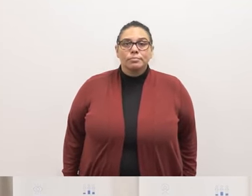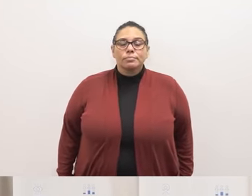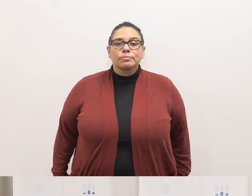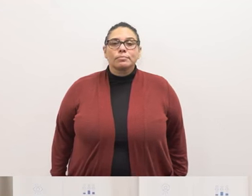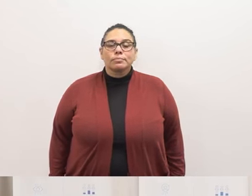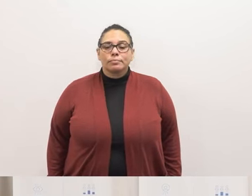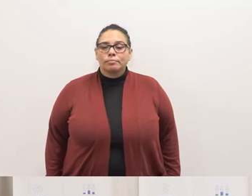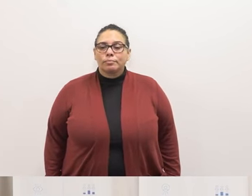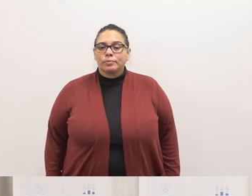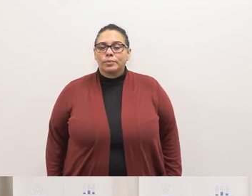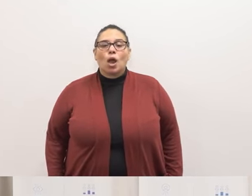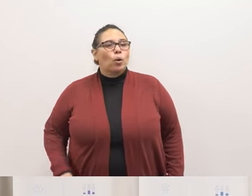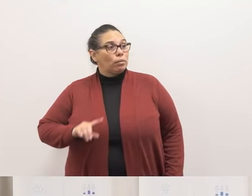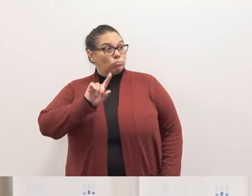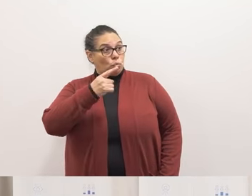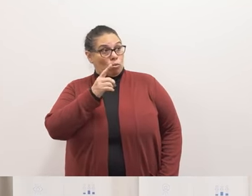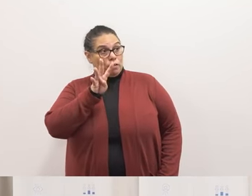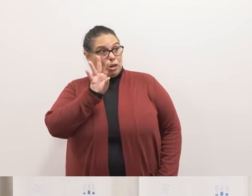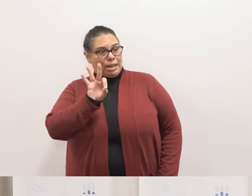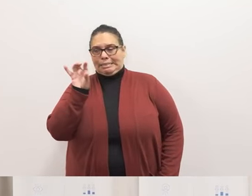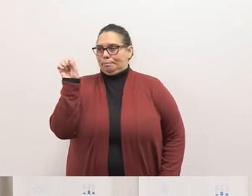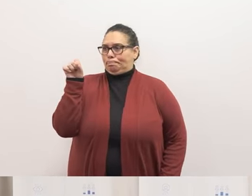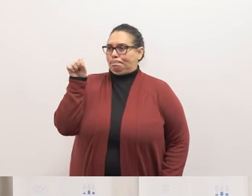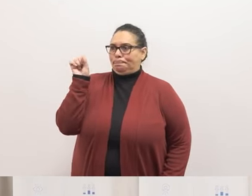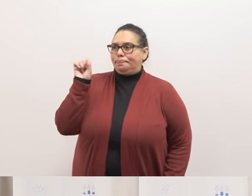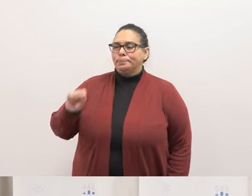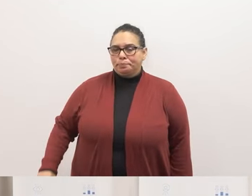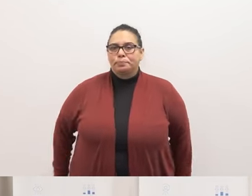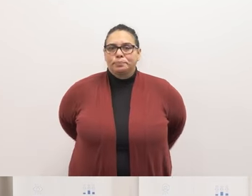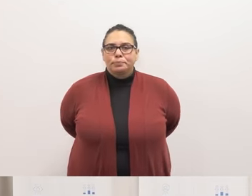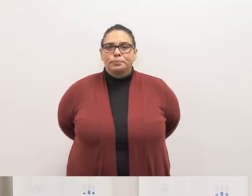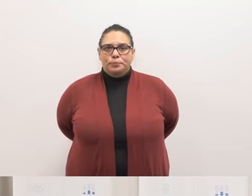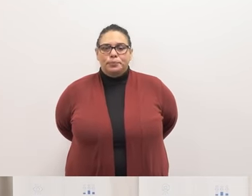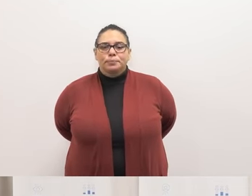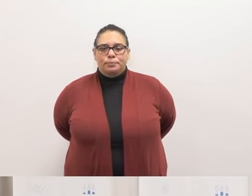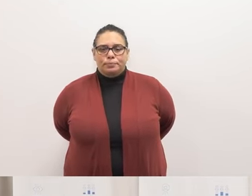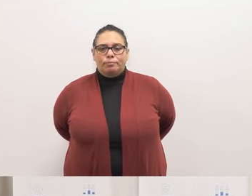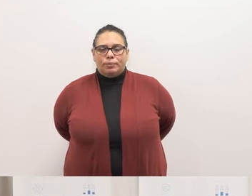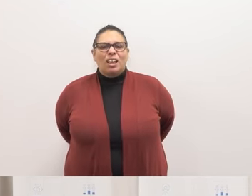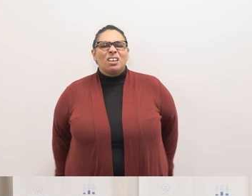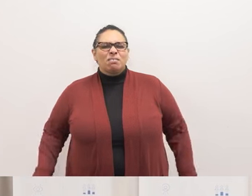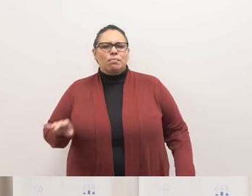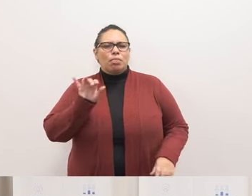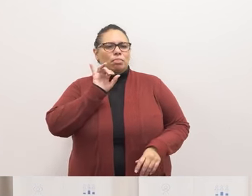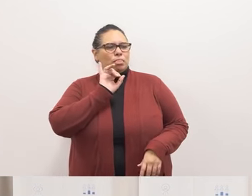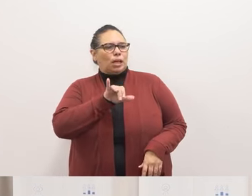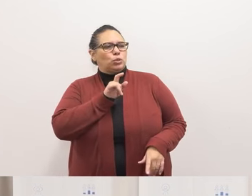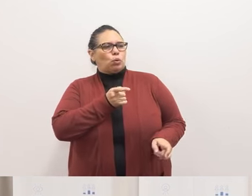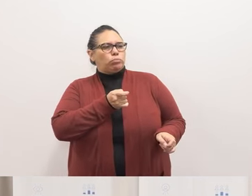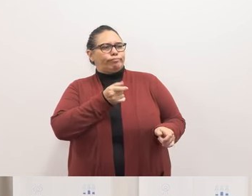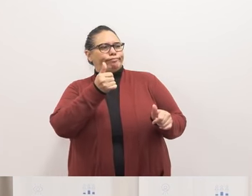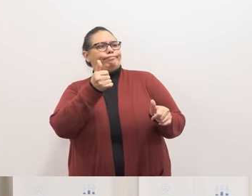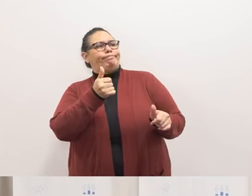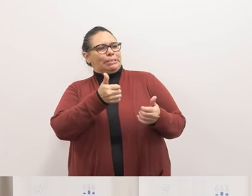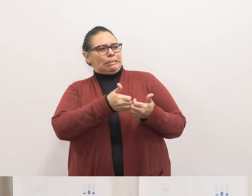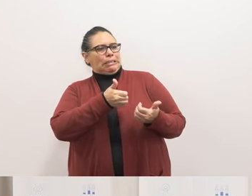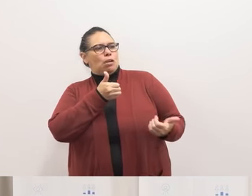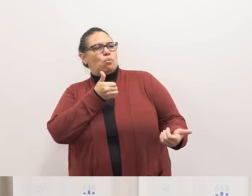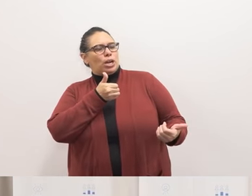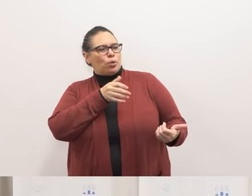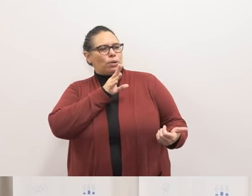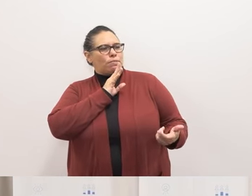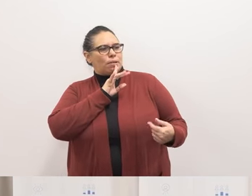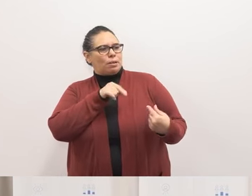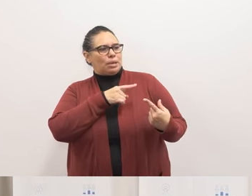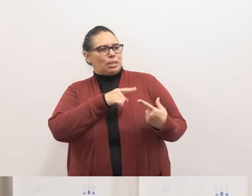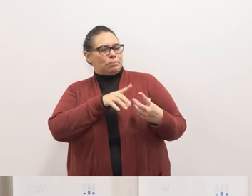just item 49 yep that's what we separated out we talked about that when